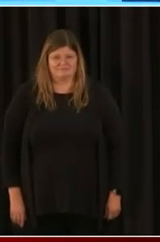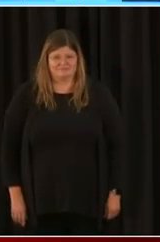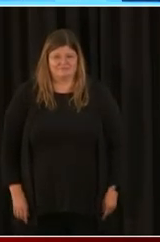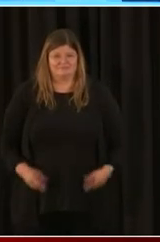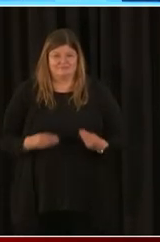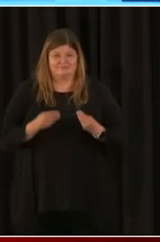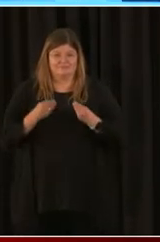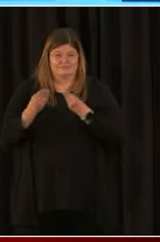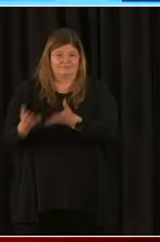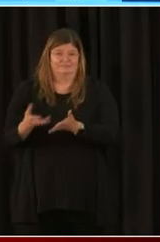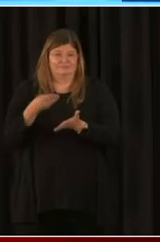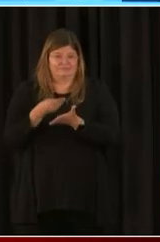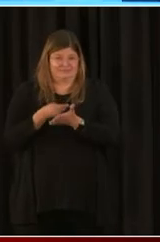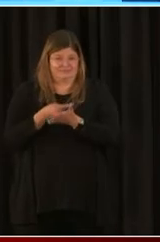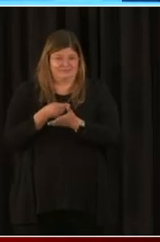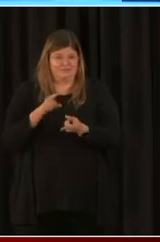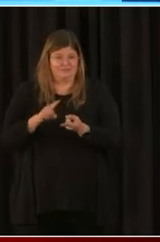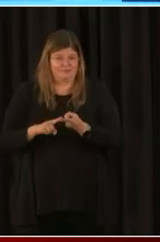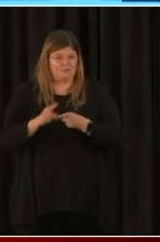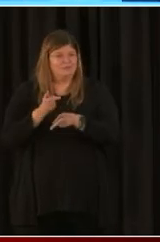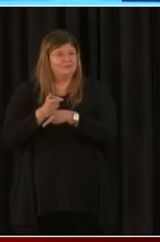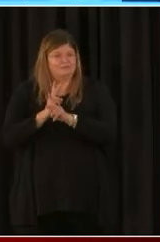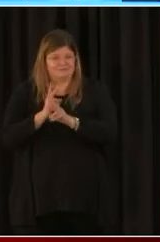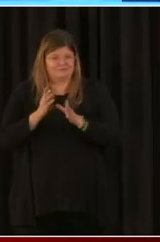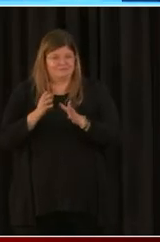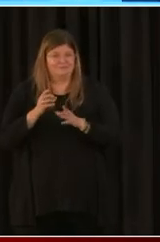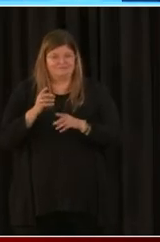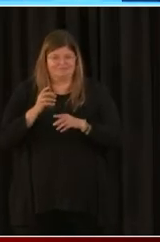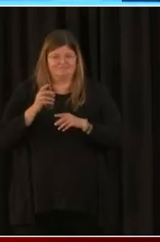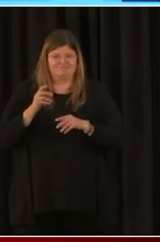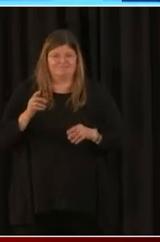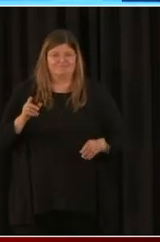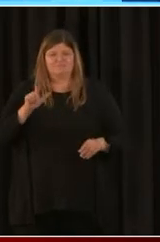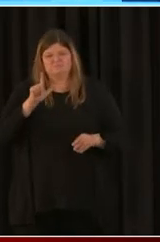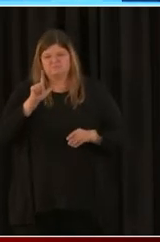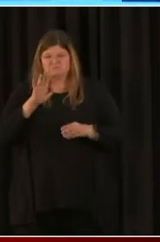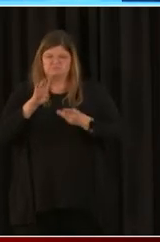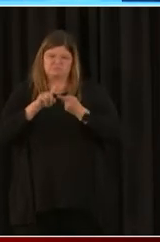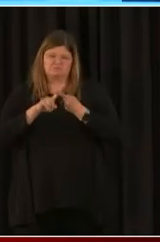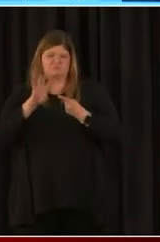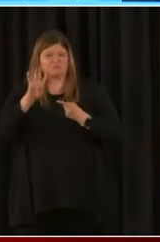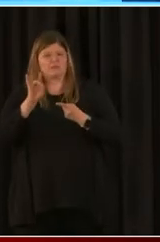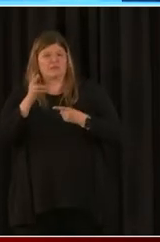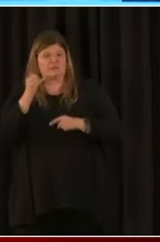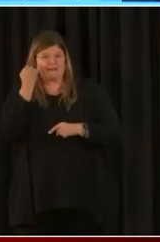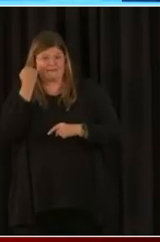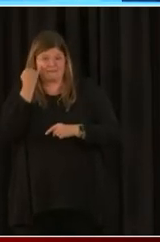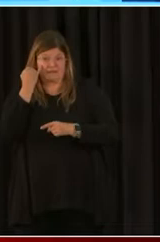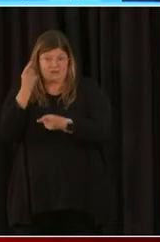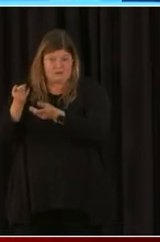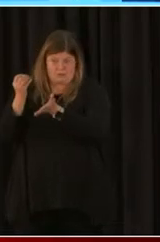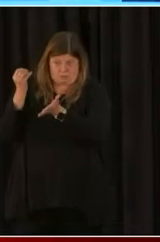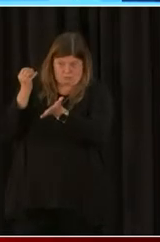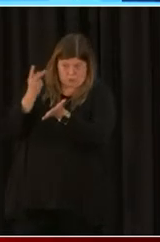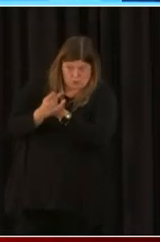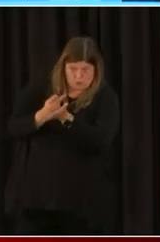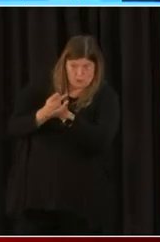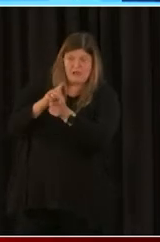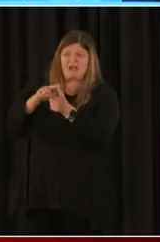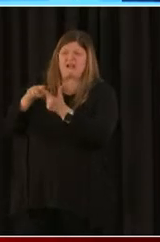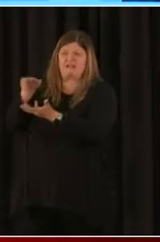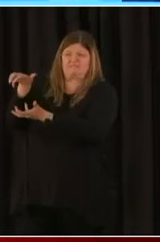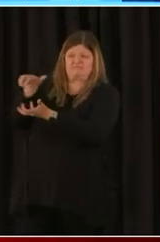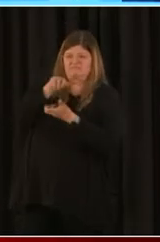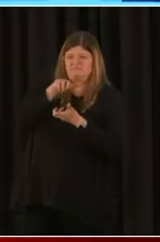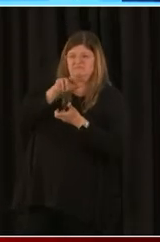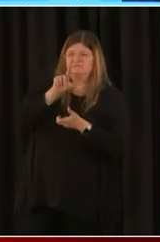the forgiveness application portal is open now. If the funds have been exhausted, we encourage borrowers to